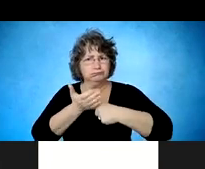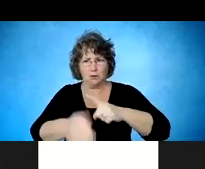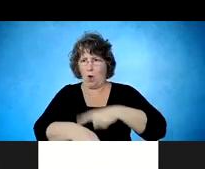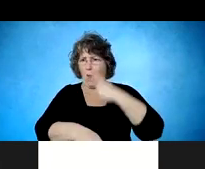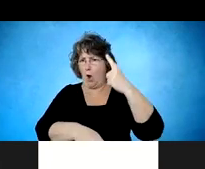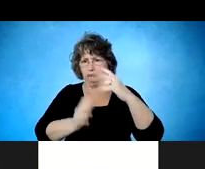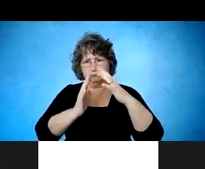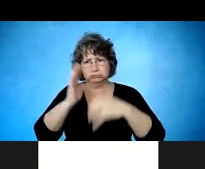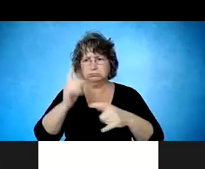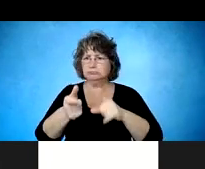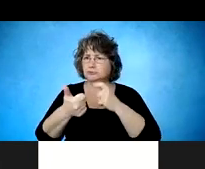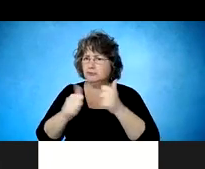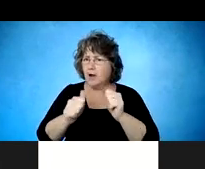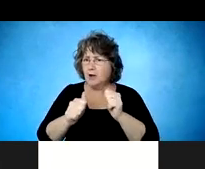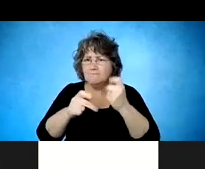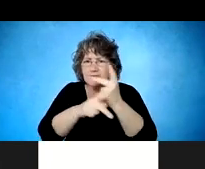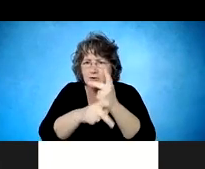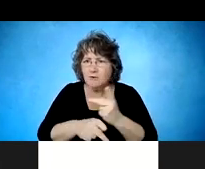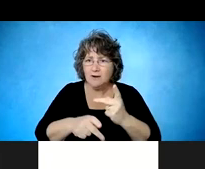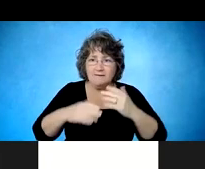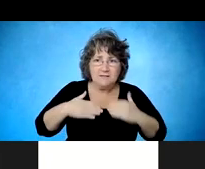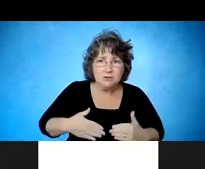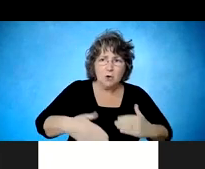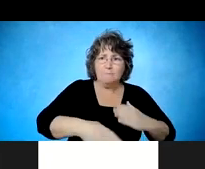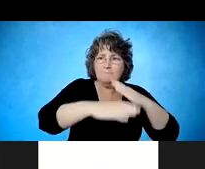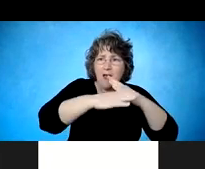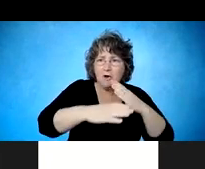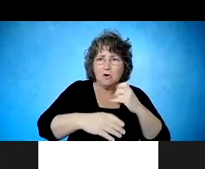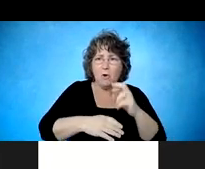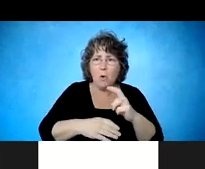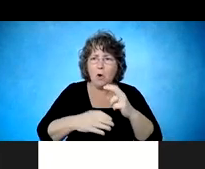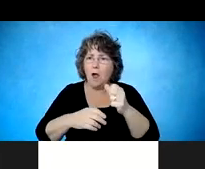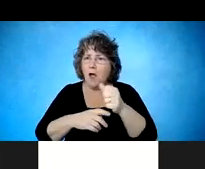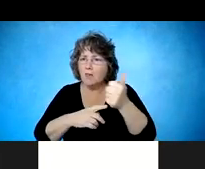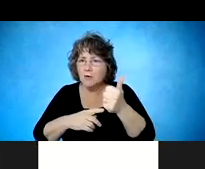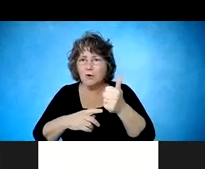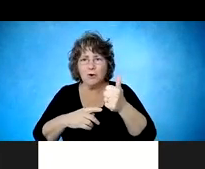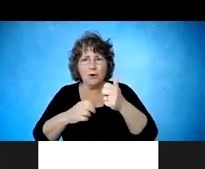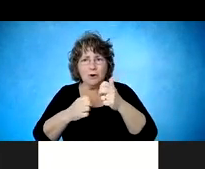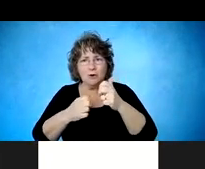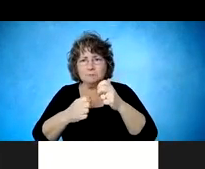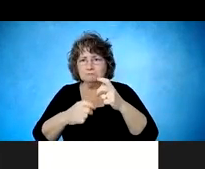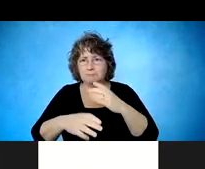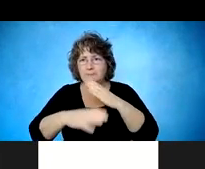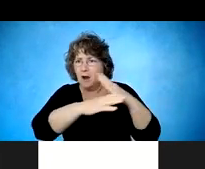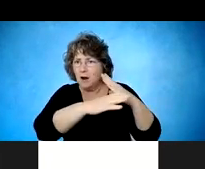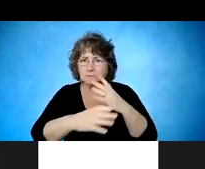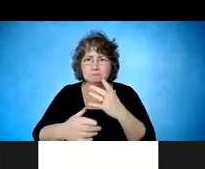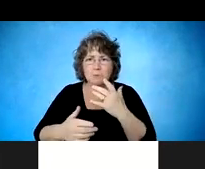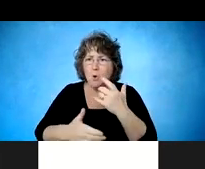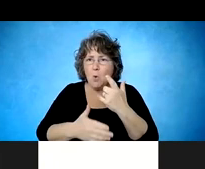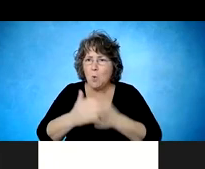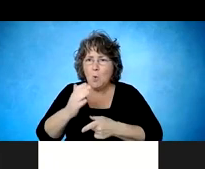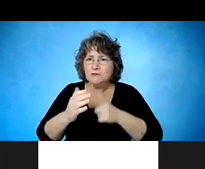barrier. Is there a physical barrier that might be able that that person might expect in order to complete that job function. And if so,